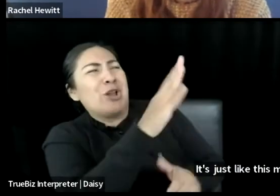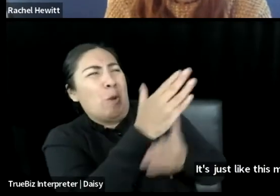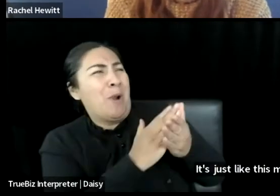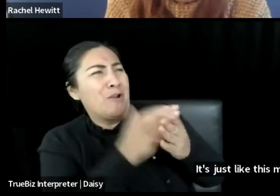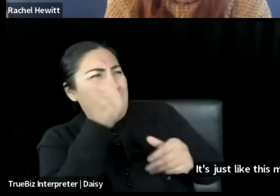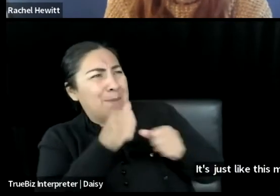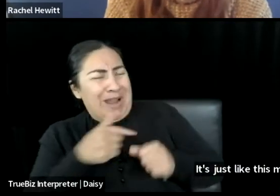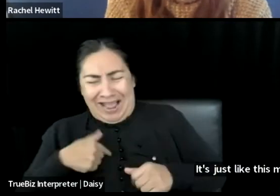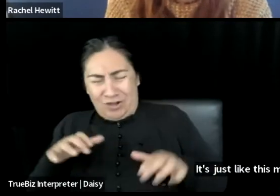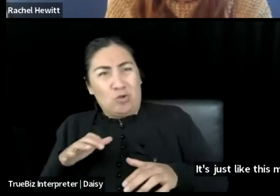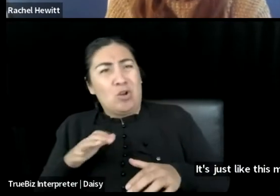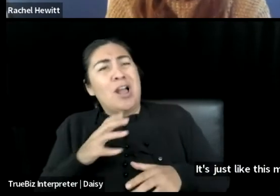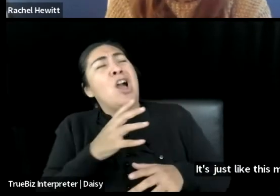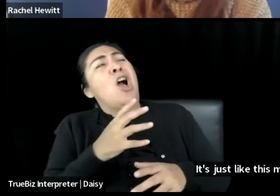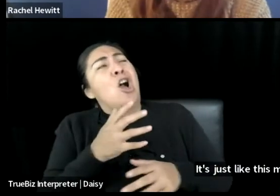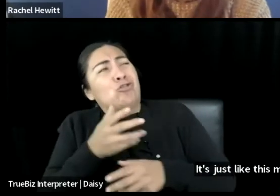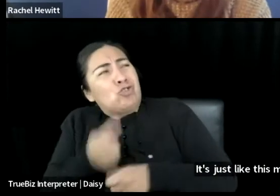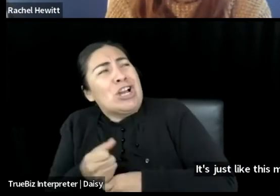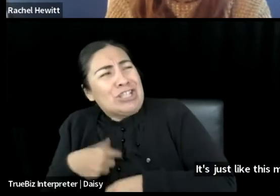Trust. I'm going to do it.